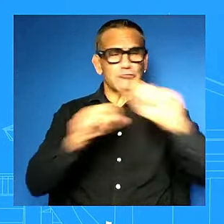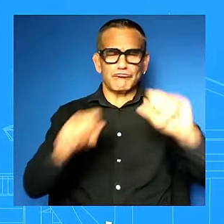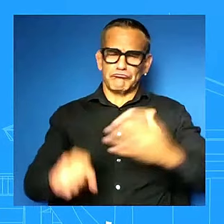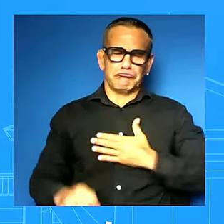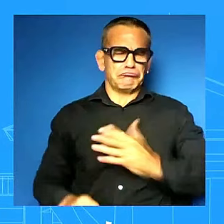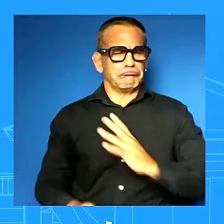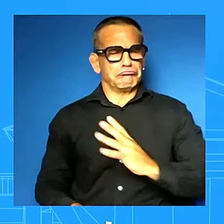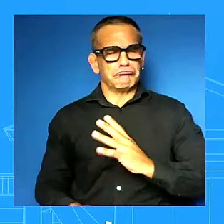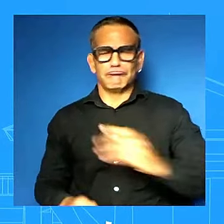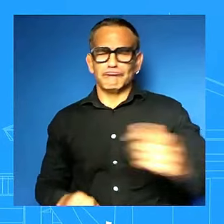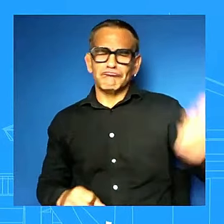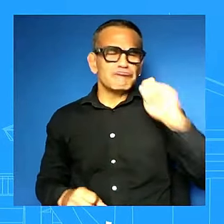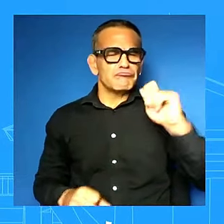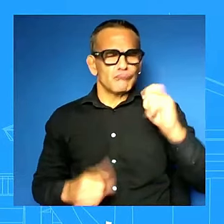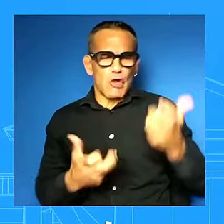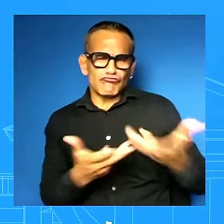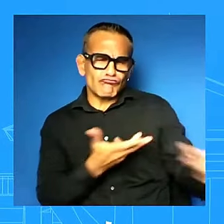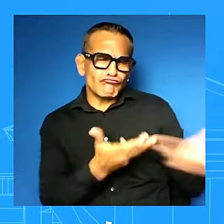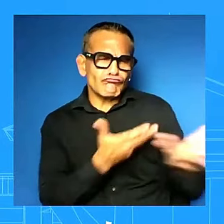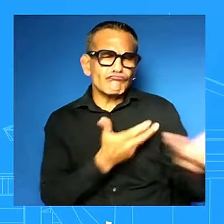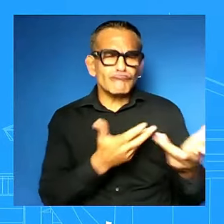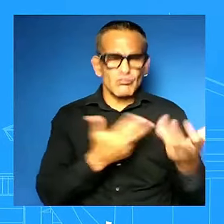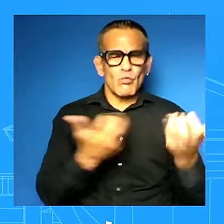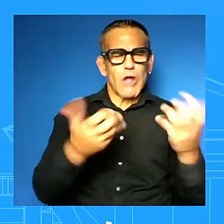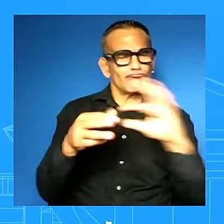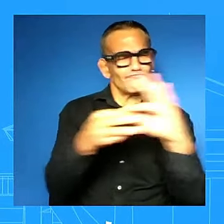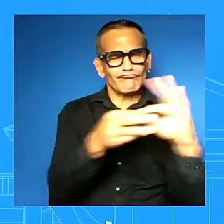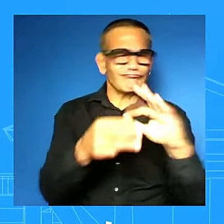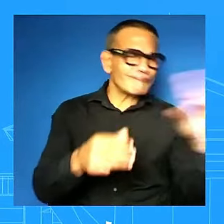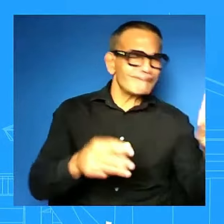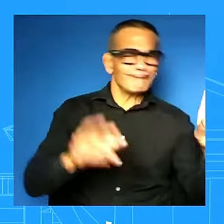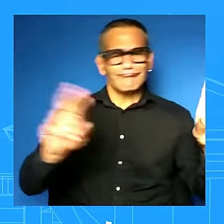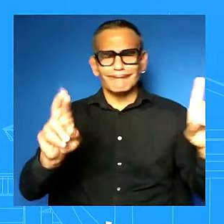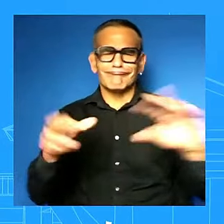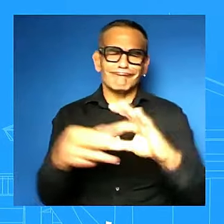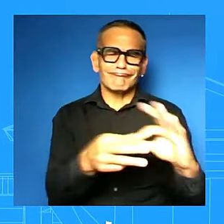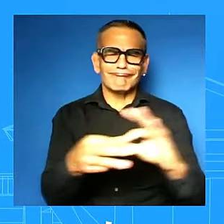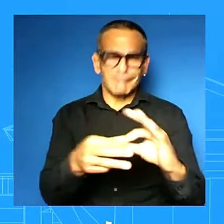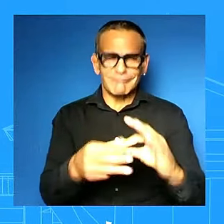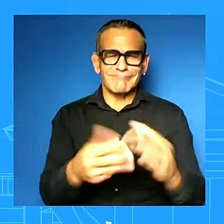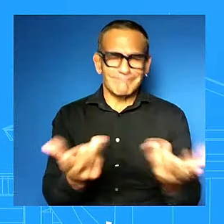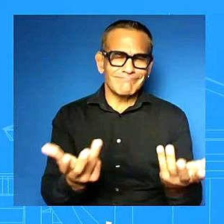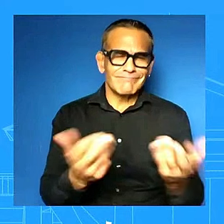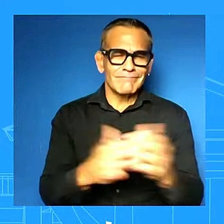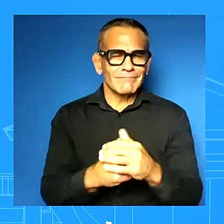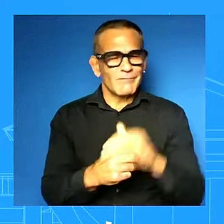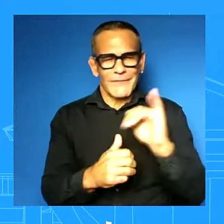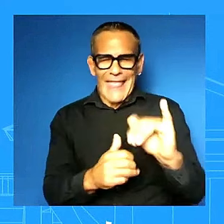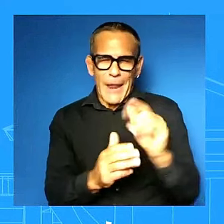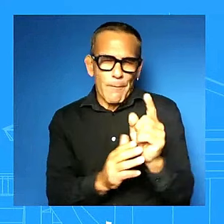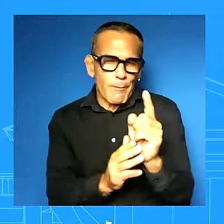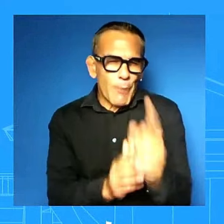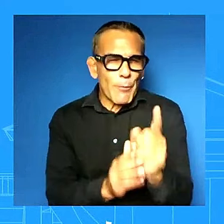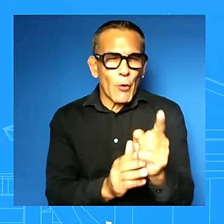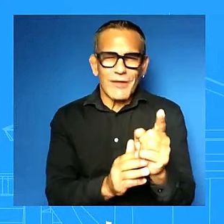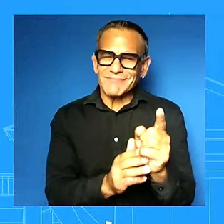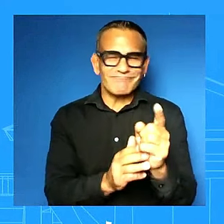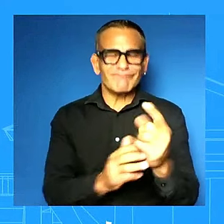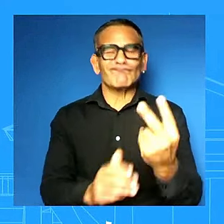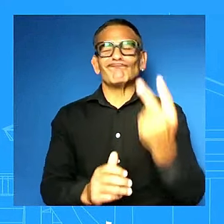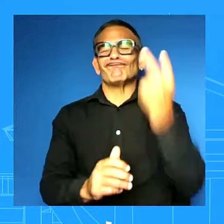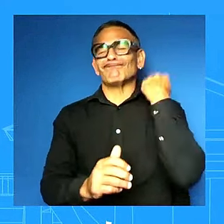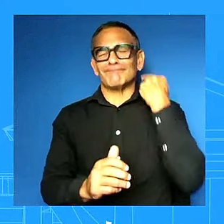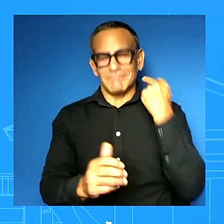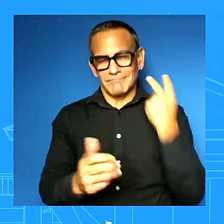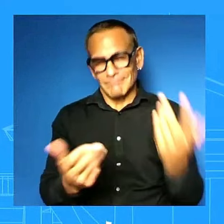unity uh and the president remembering a moment in time uh after a